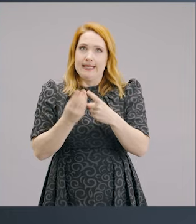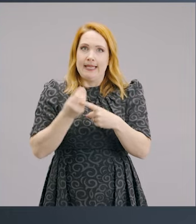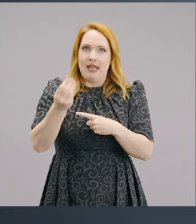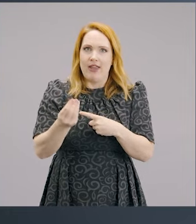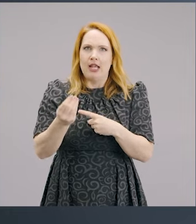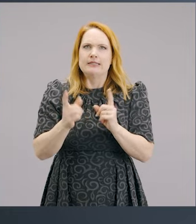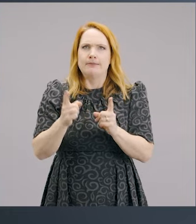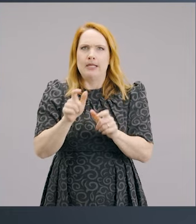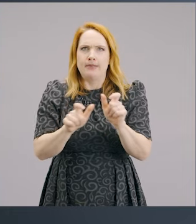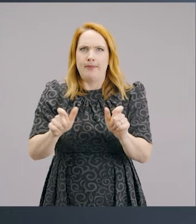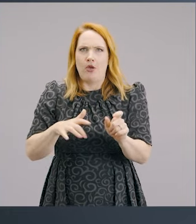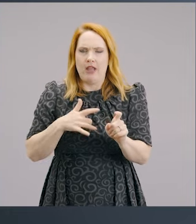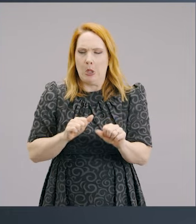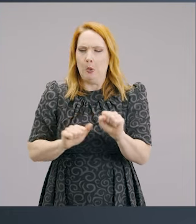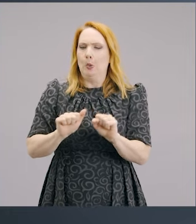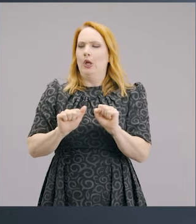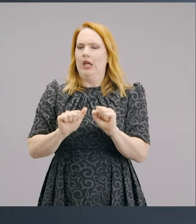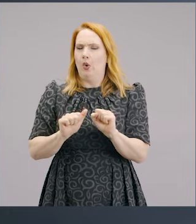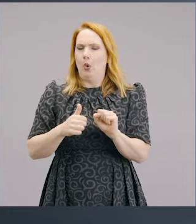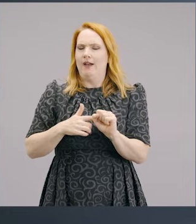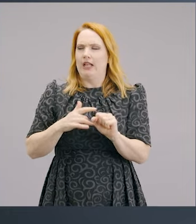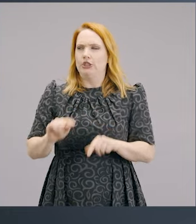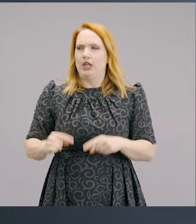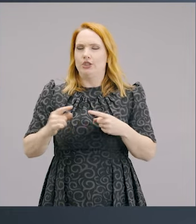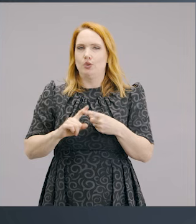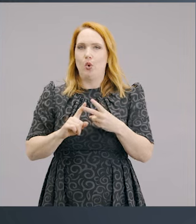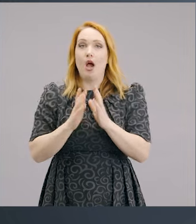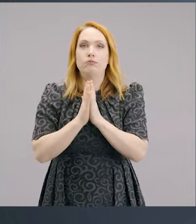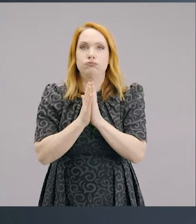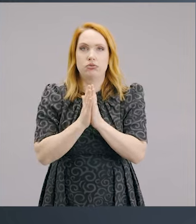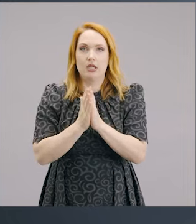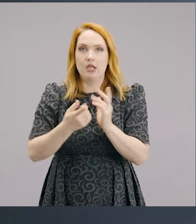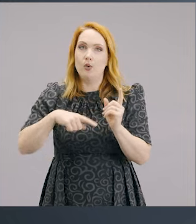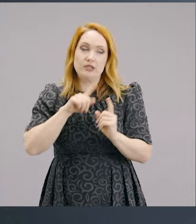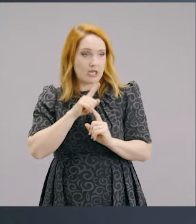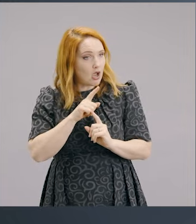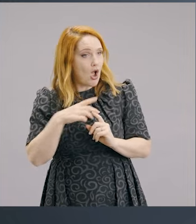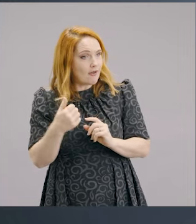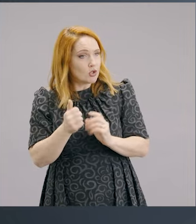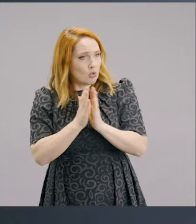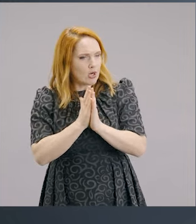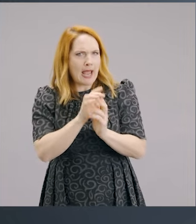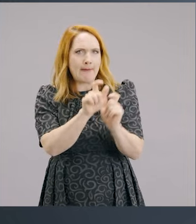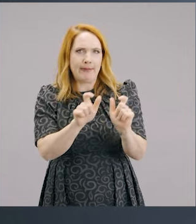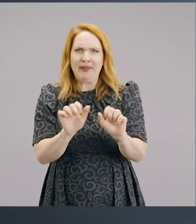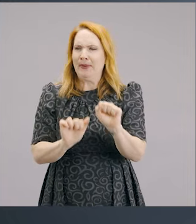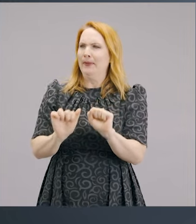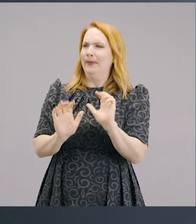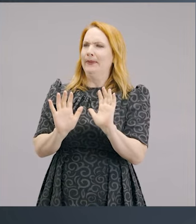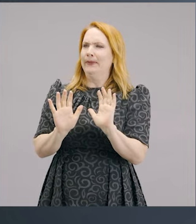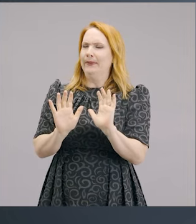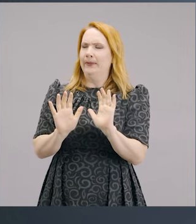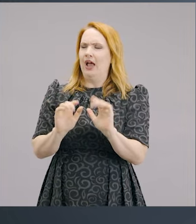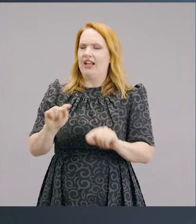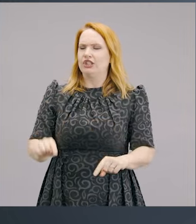When we talk about giving, there's a challenge there. When we talk about prayer, we're saying, okay, we're gonna go into prayer and fasting.